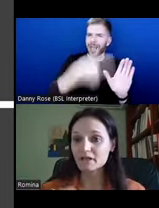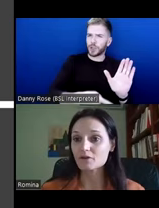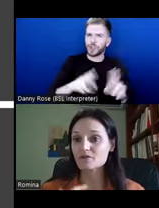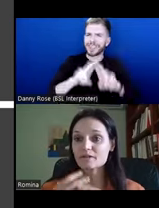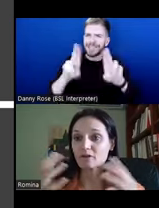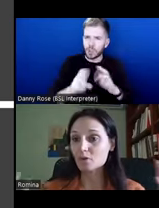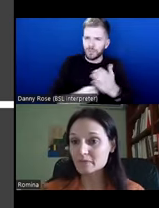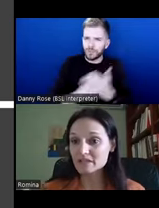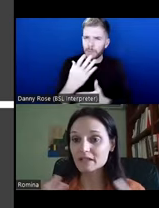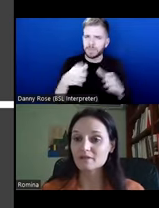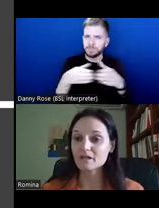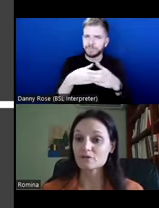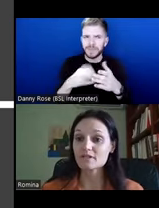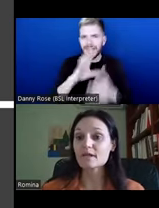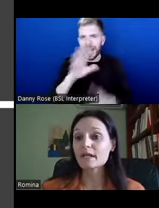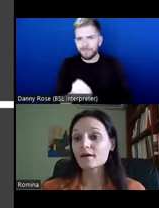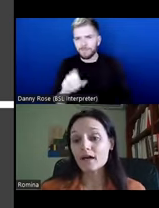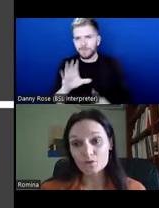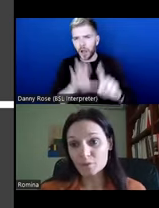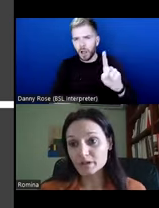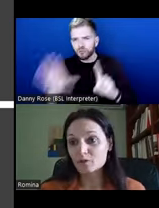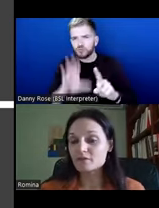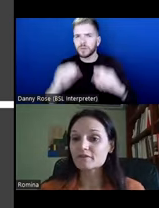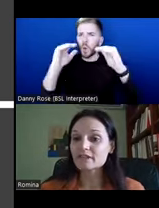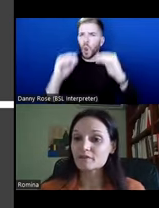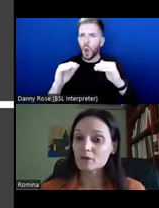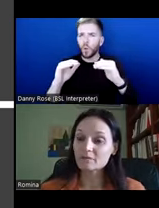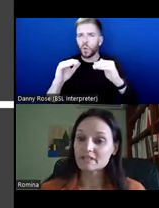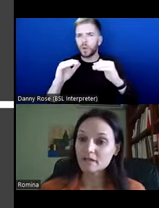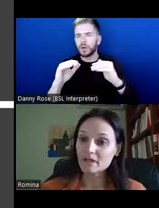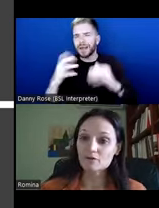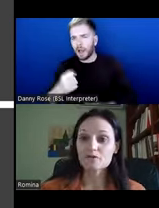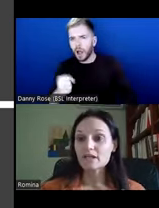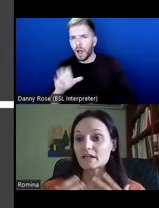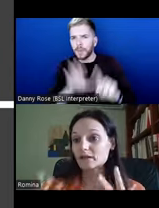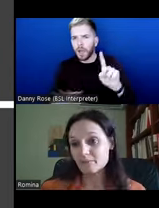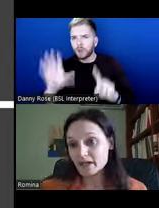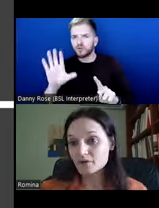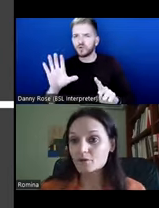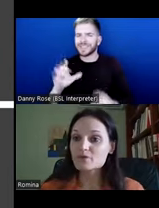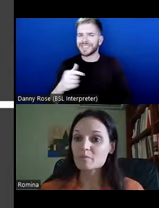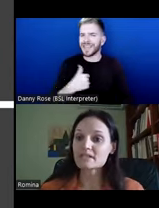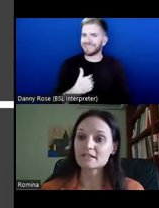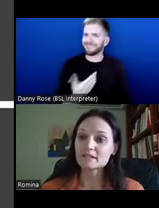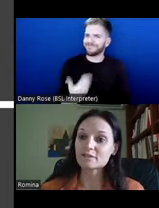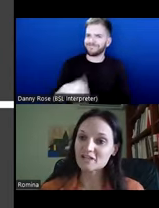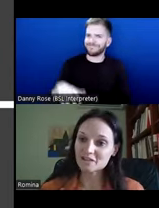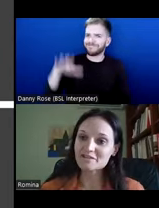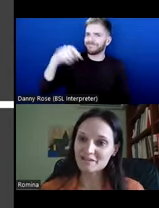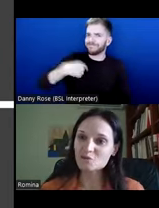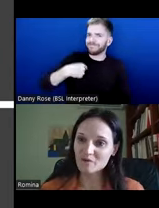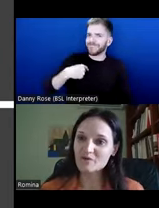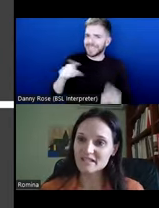African countries, about low and middle-income countries. I was born in Moldova, another low and middle-income country, and my country was represented,